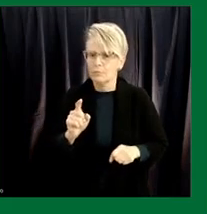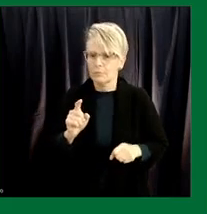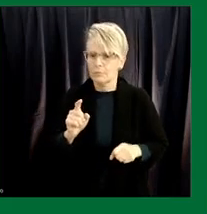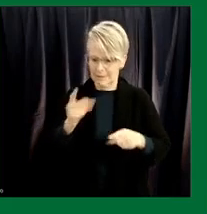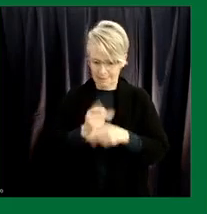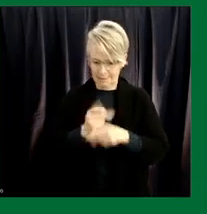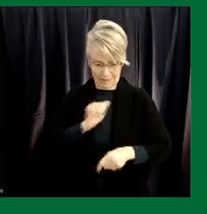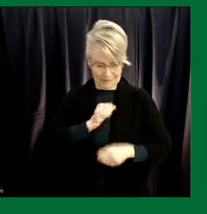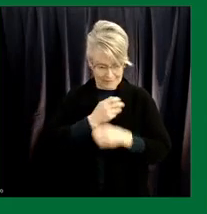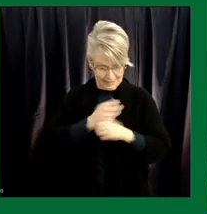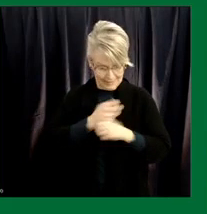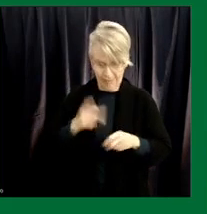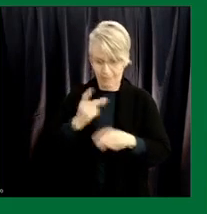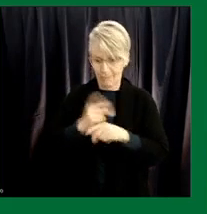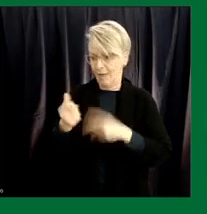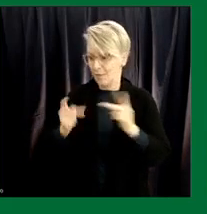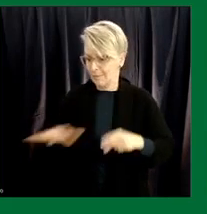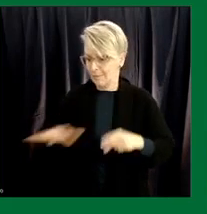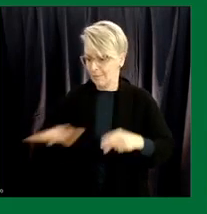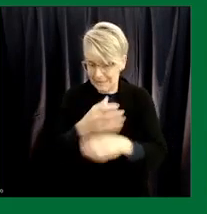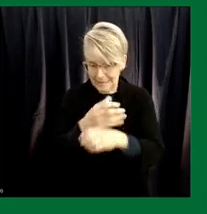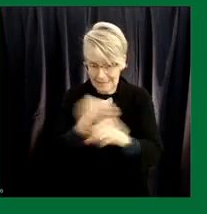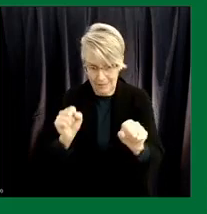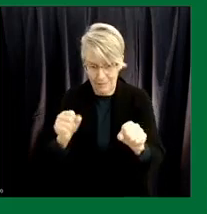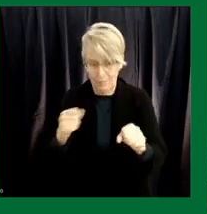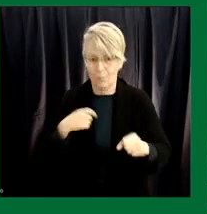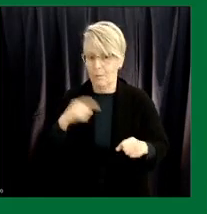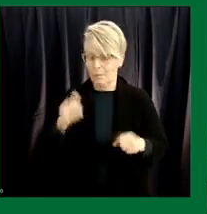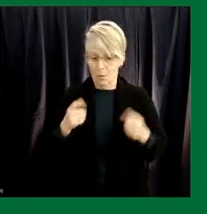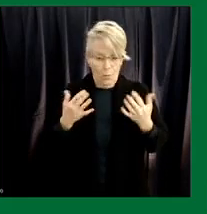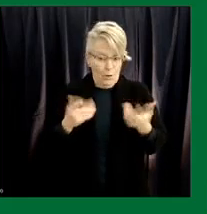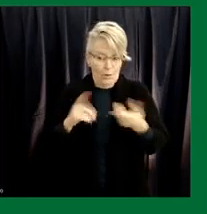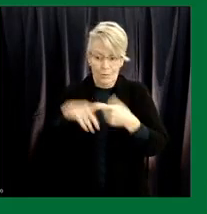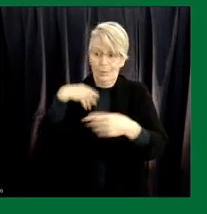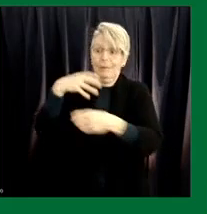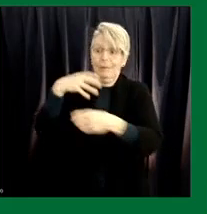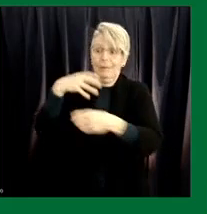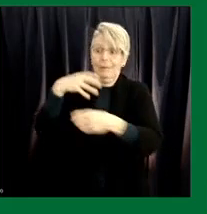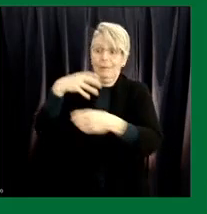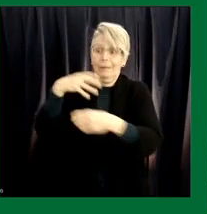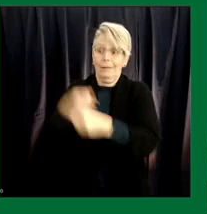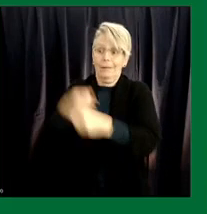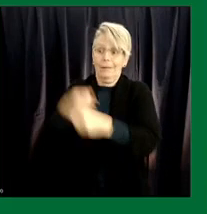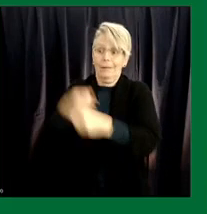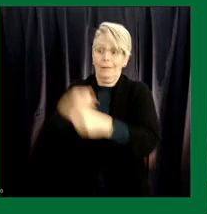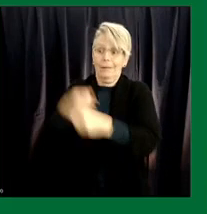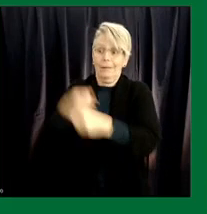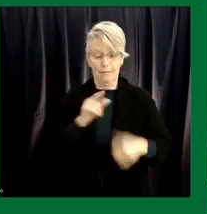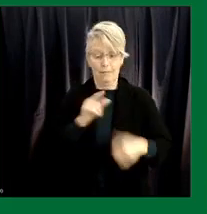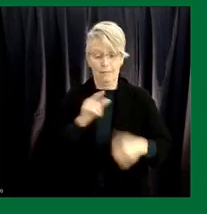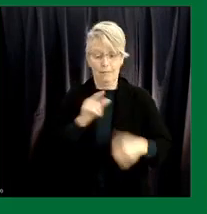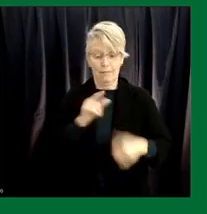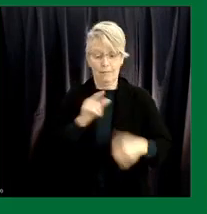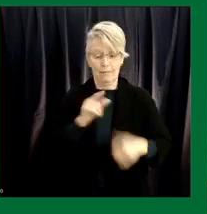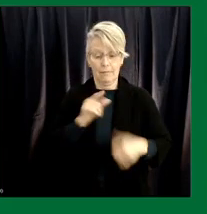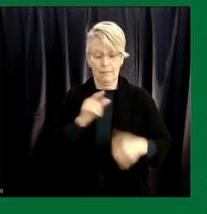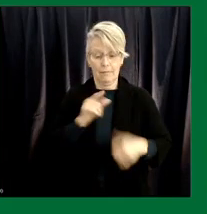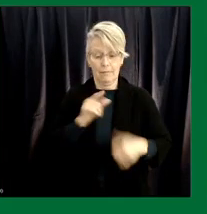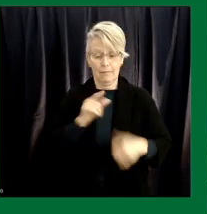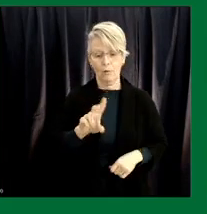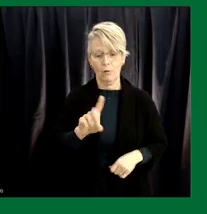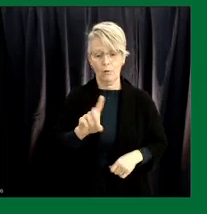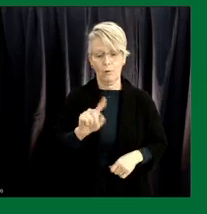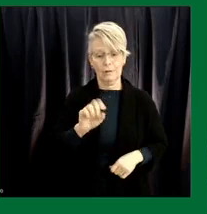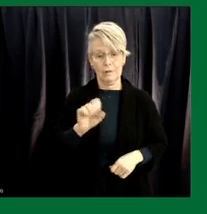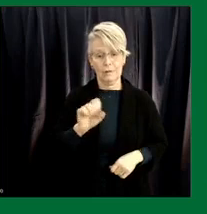until such time that we have access to a vaccine. So I'd now like to ask Dr. Gertz to say a few words about the work that's being